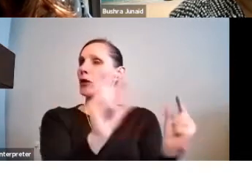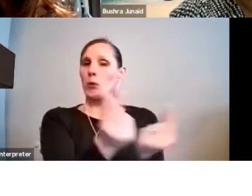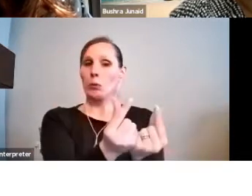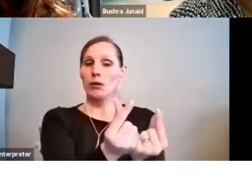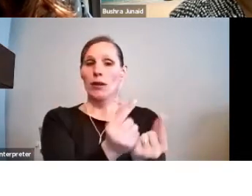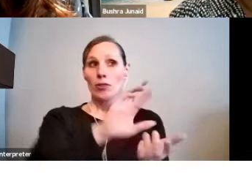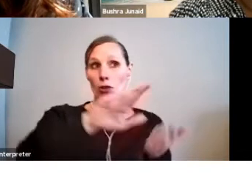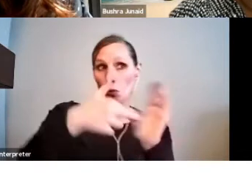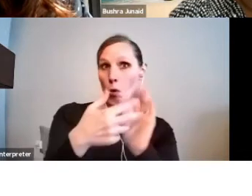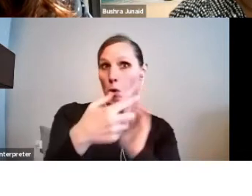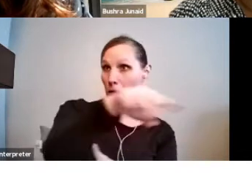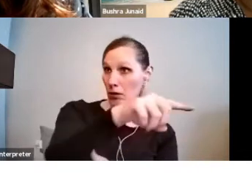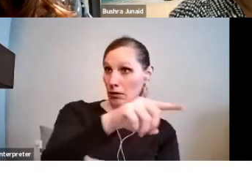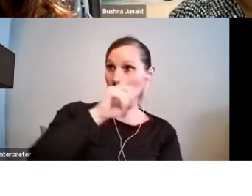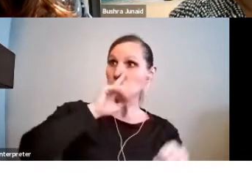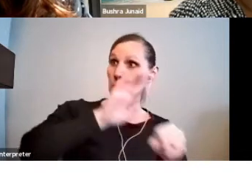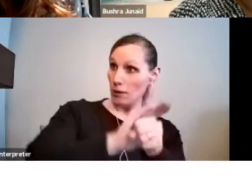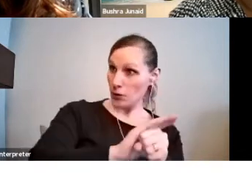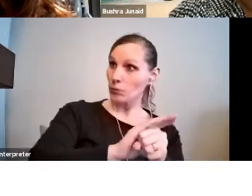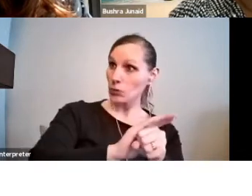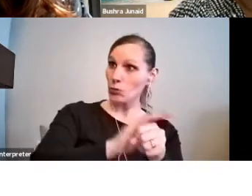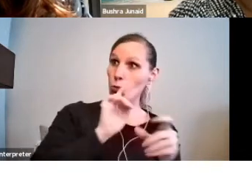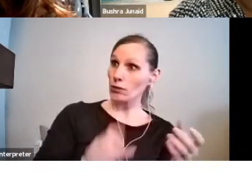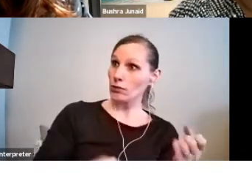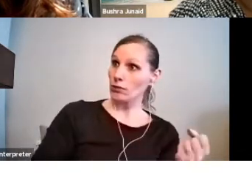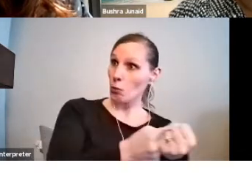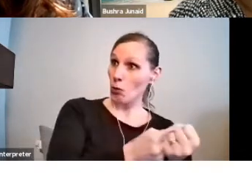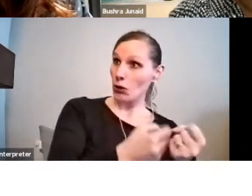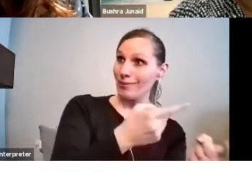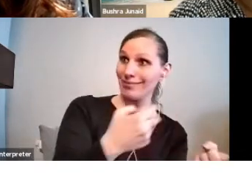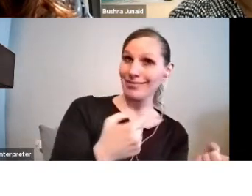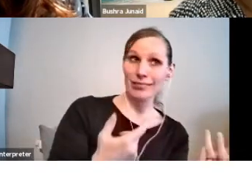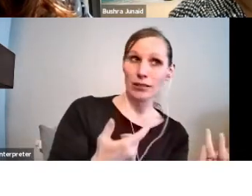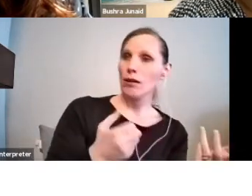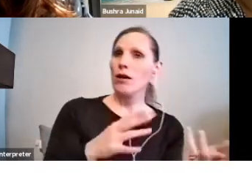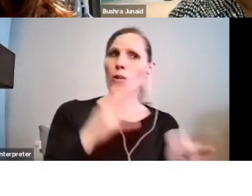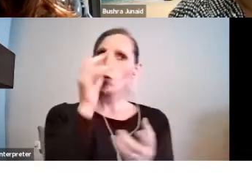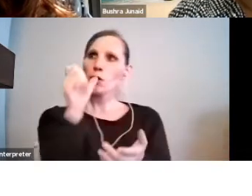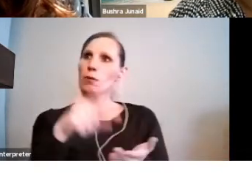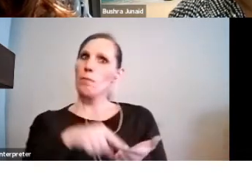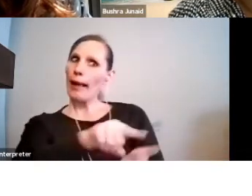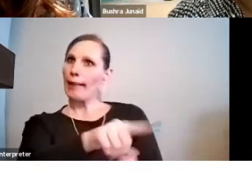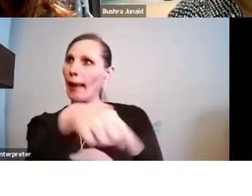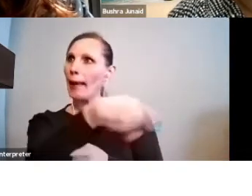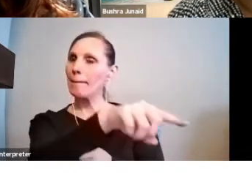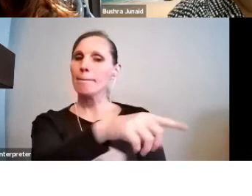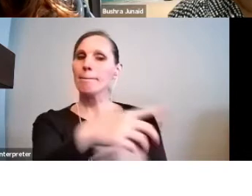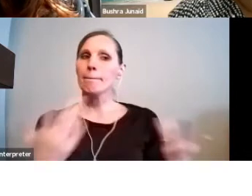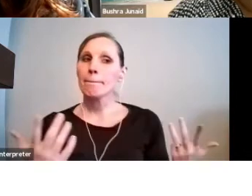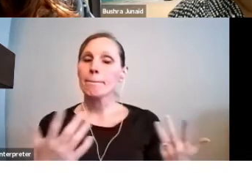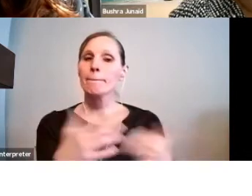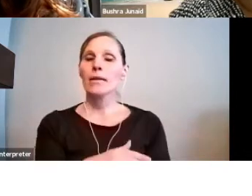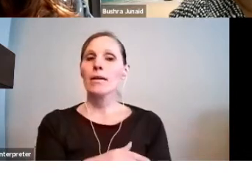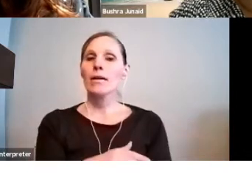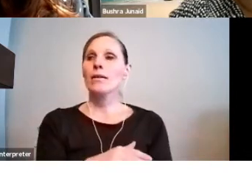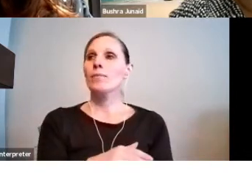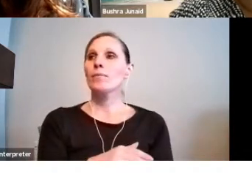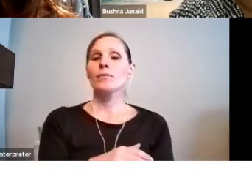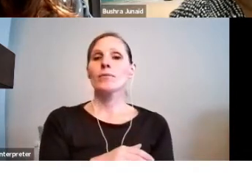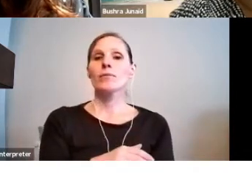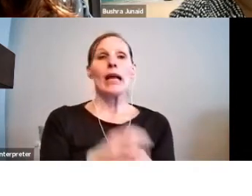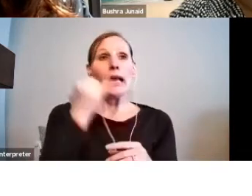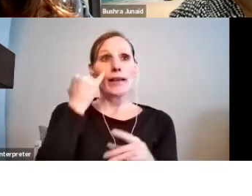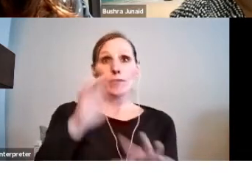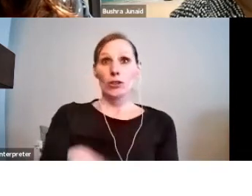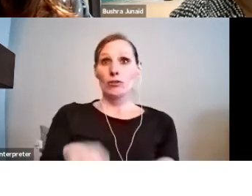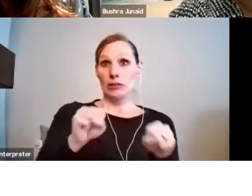confirmed? Will they be paid? Why have you chosen to take, if you're taking training, like why have you chosen